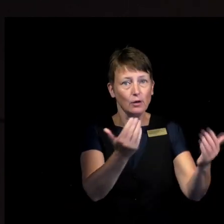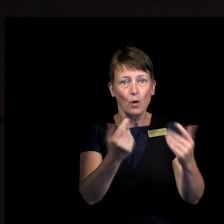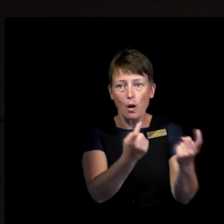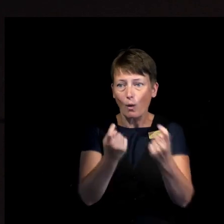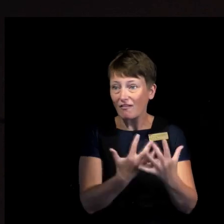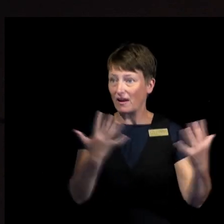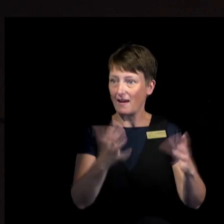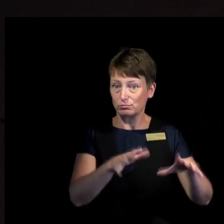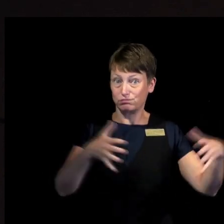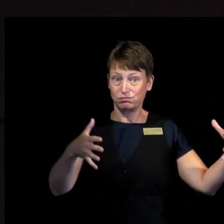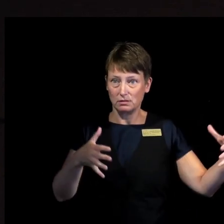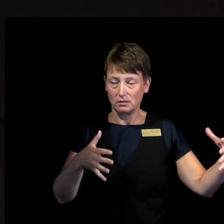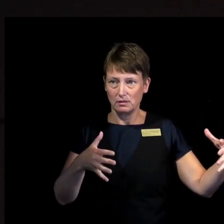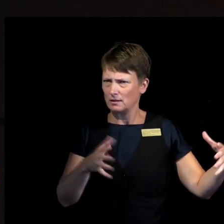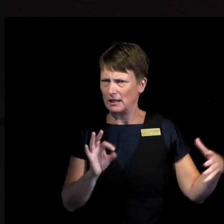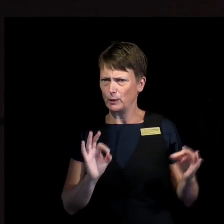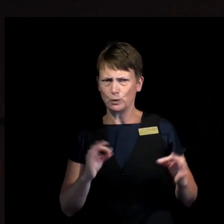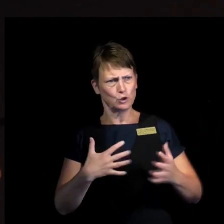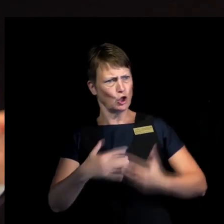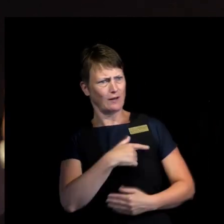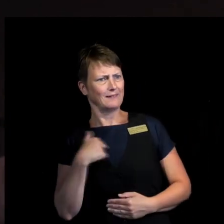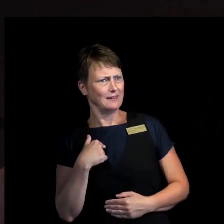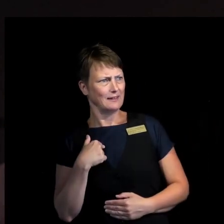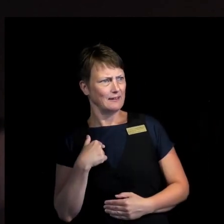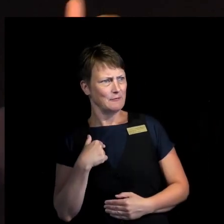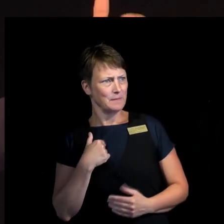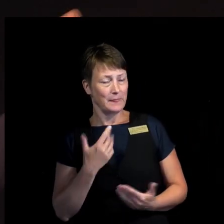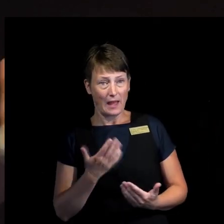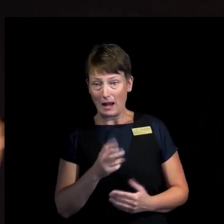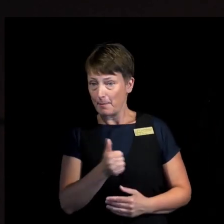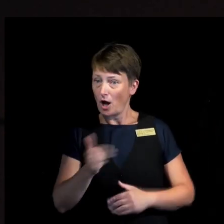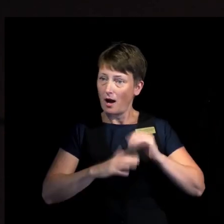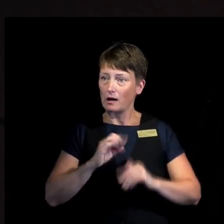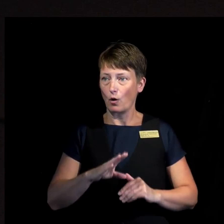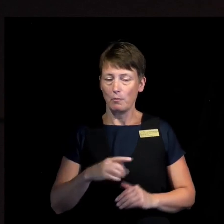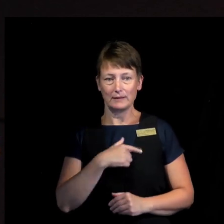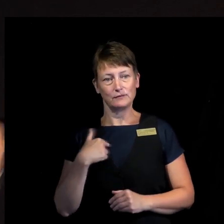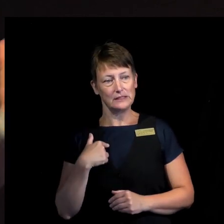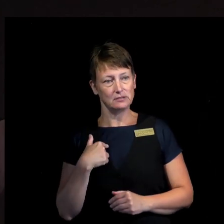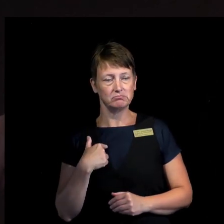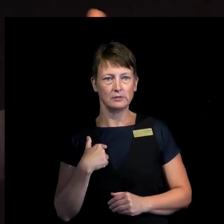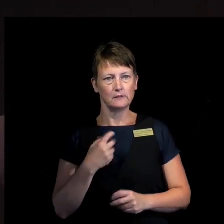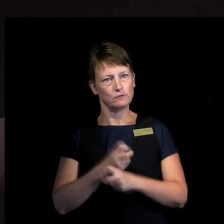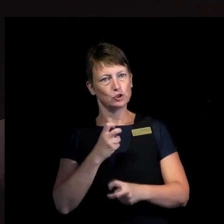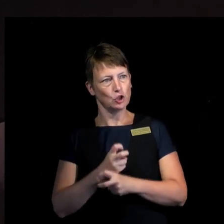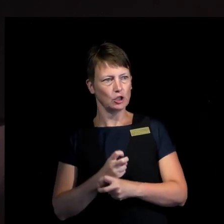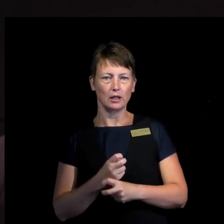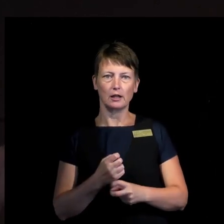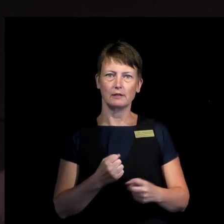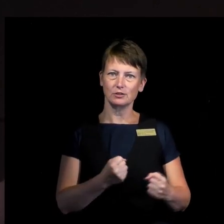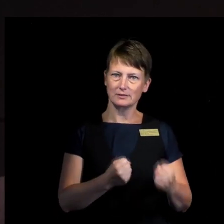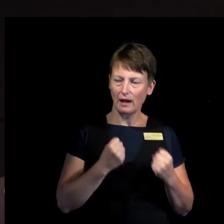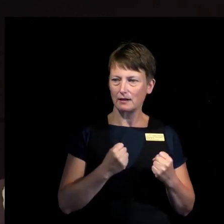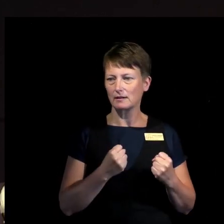do that? Is that by being strong in the sense that it's being communicated by the leaders you talked about?